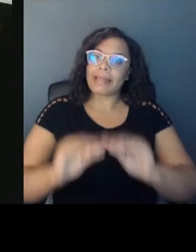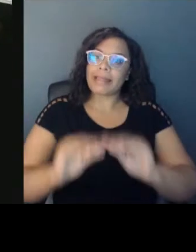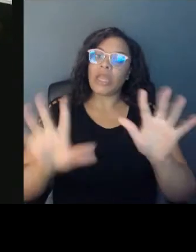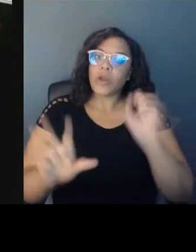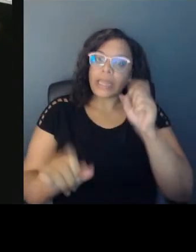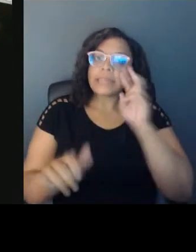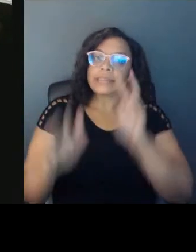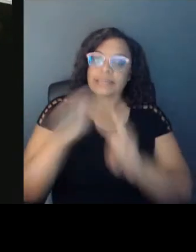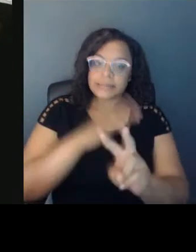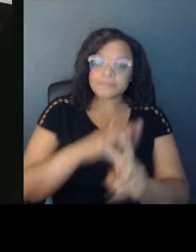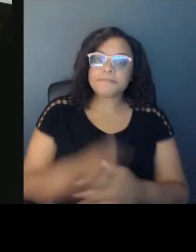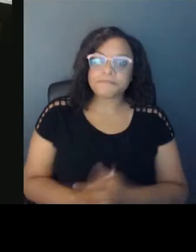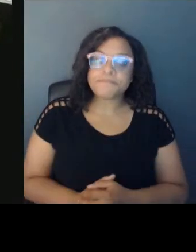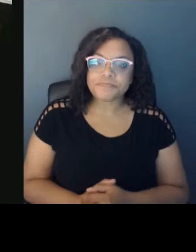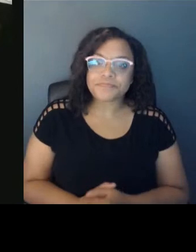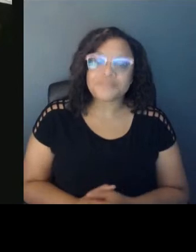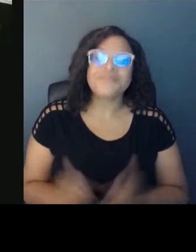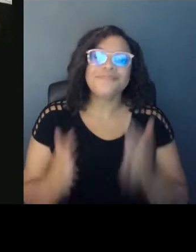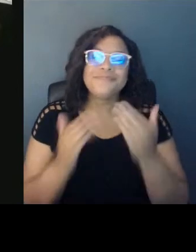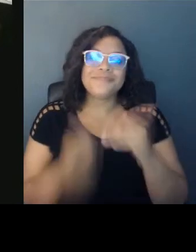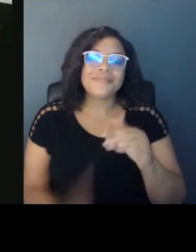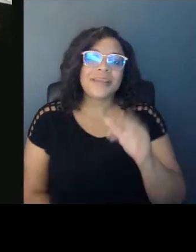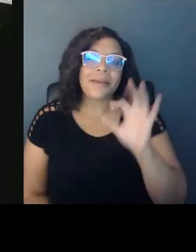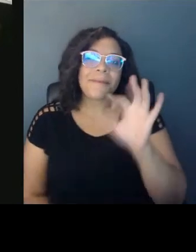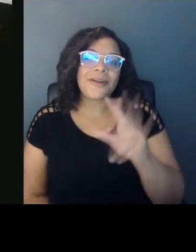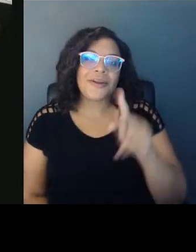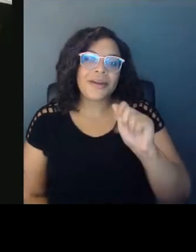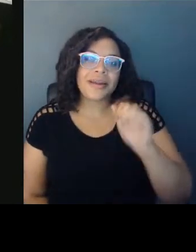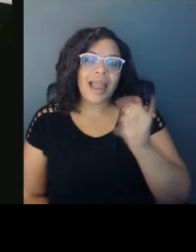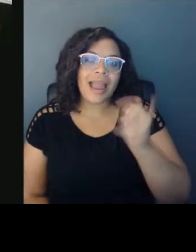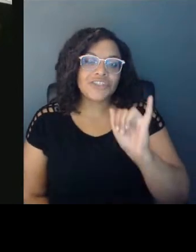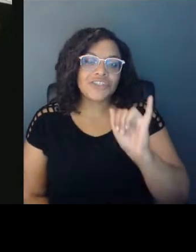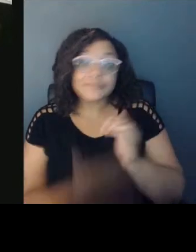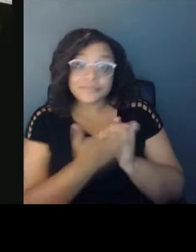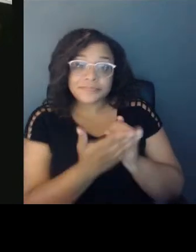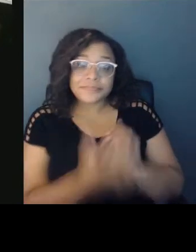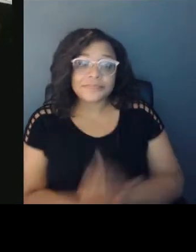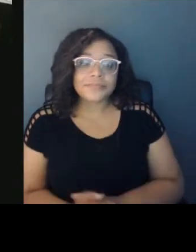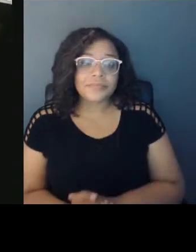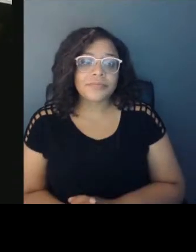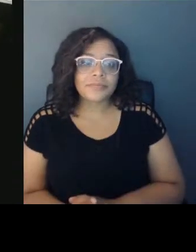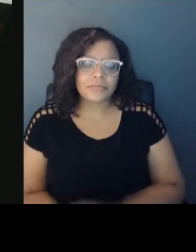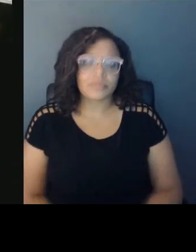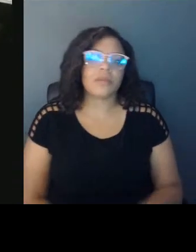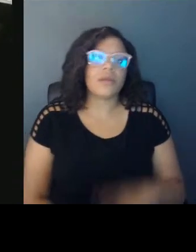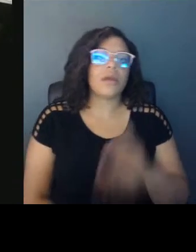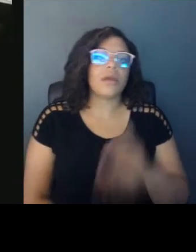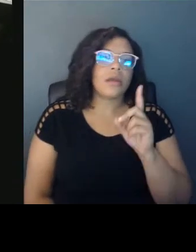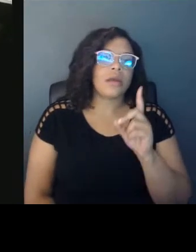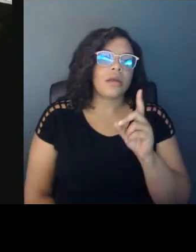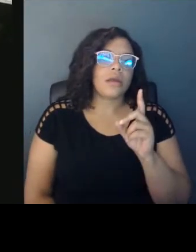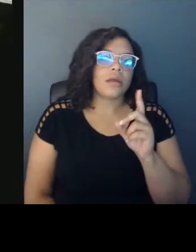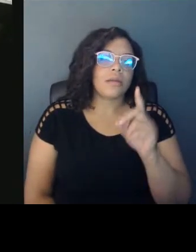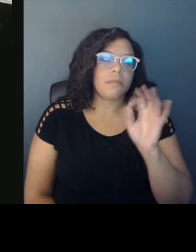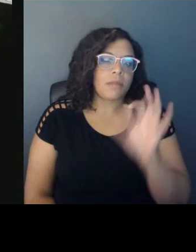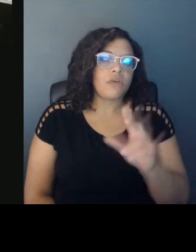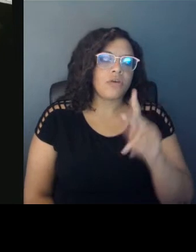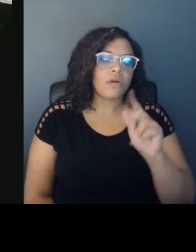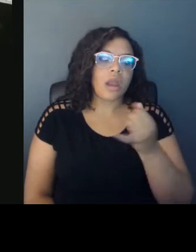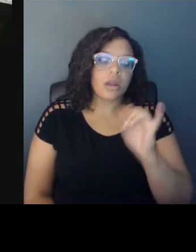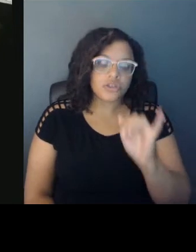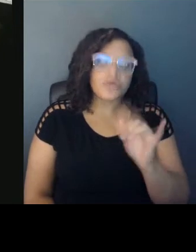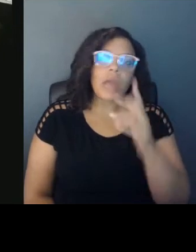Pastor Kaji, what about you? I think that I want to just go back to the point of community